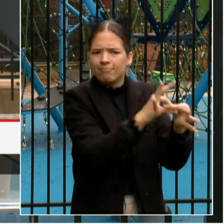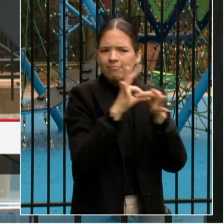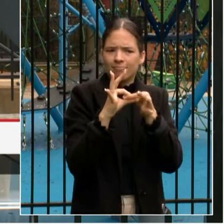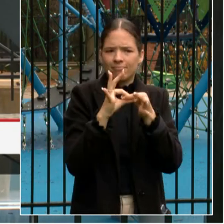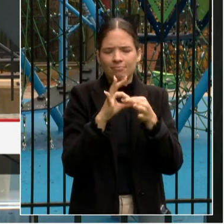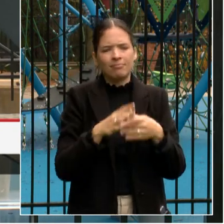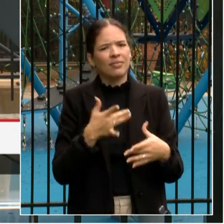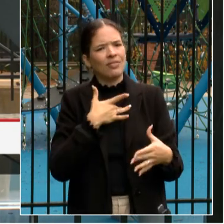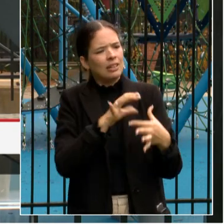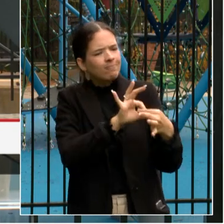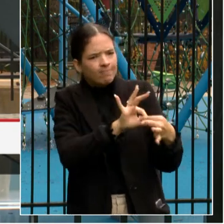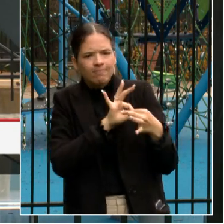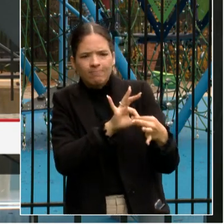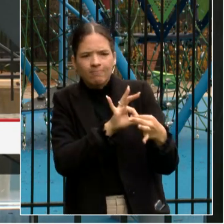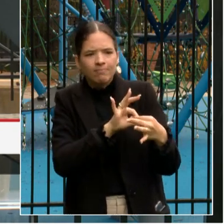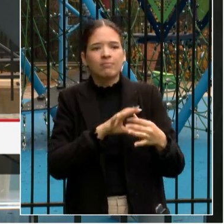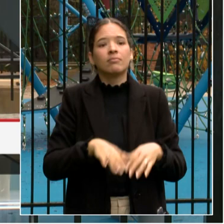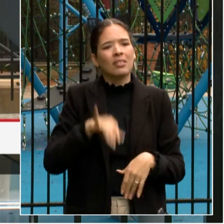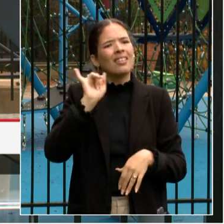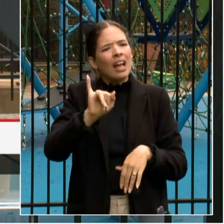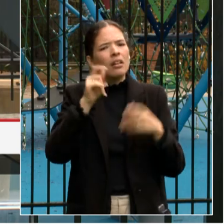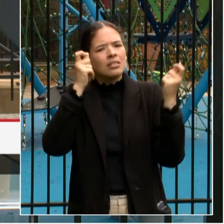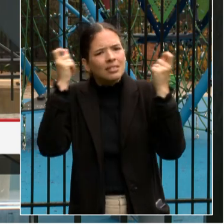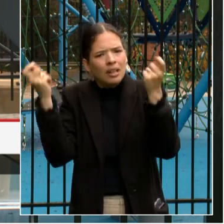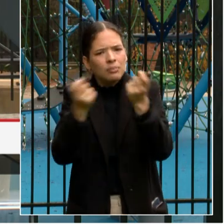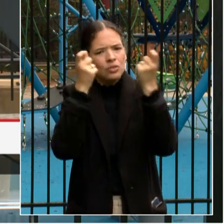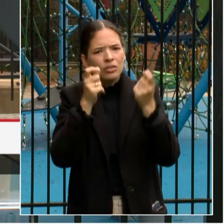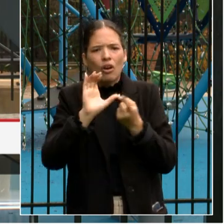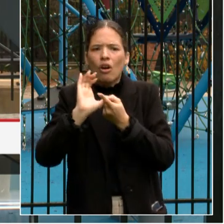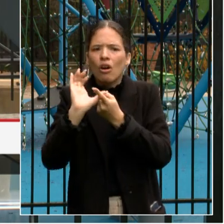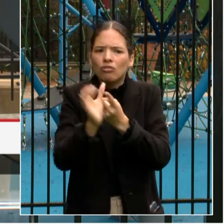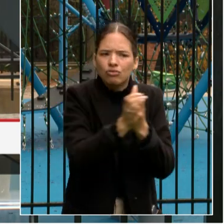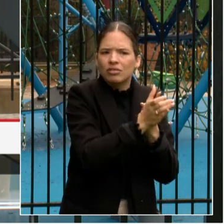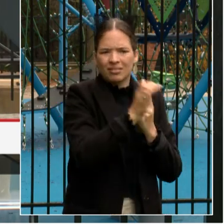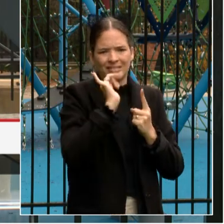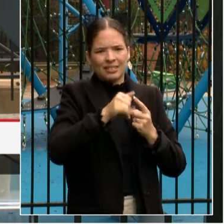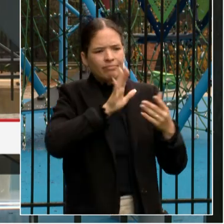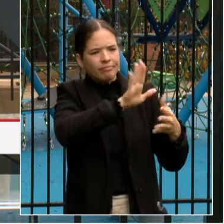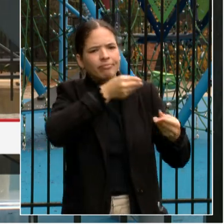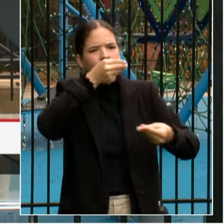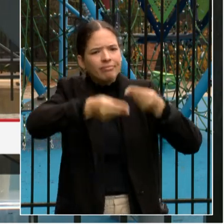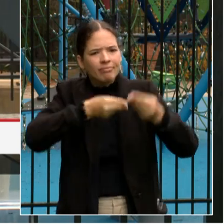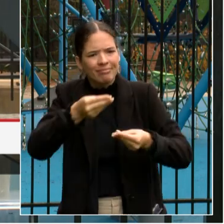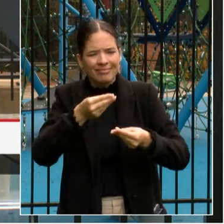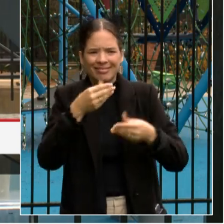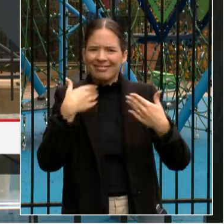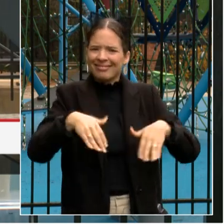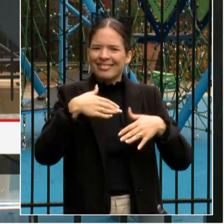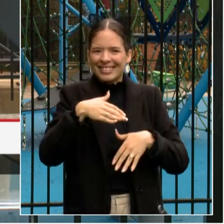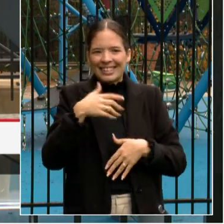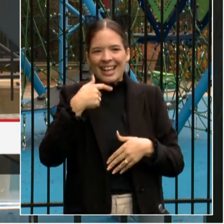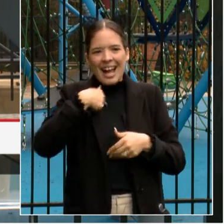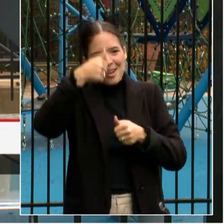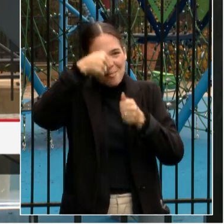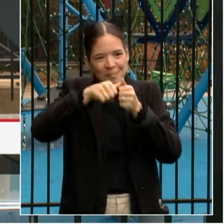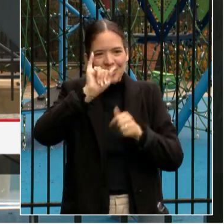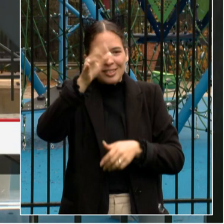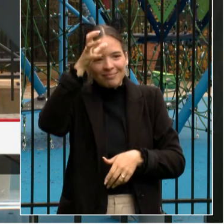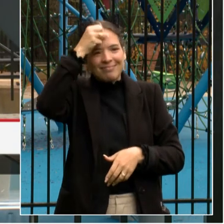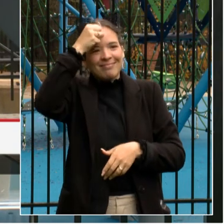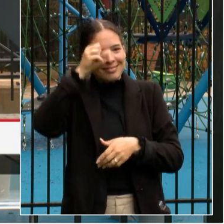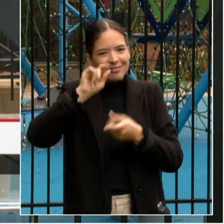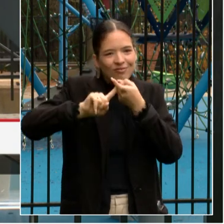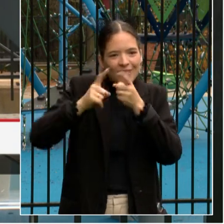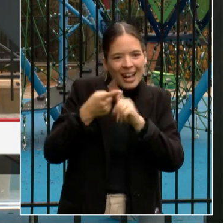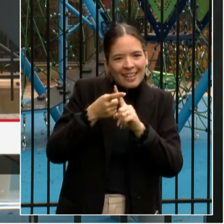celebrate their cultural heritage. I can't wait to see the memories and friendships that will be made in this beautiful outdoor space.